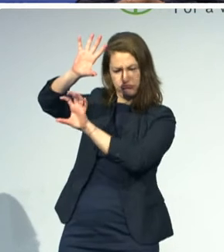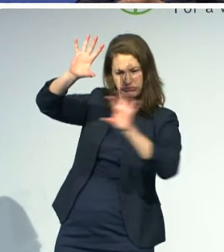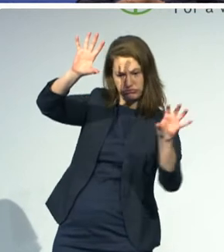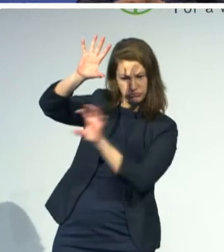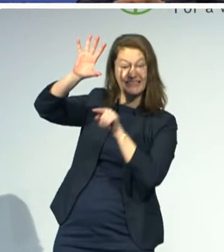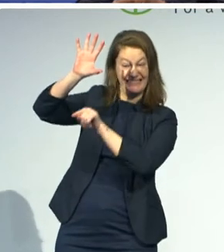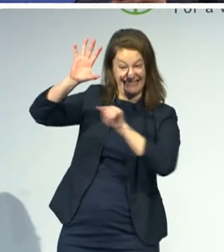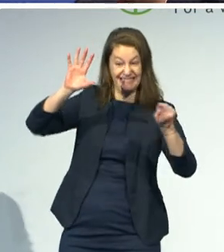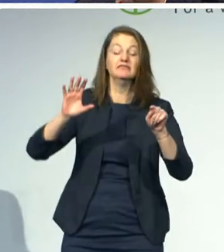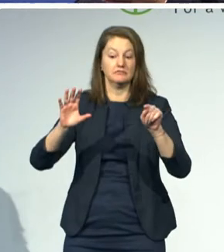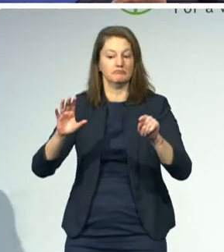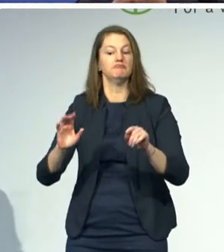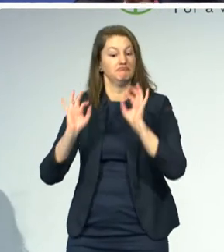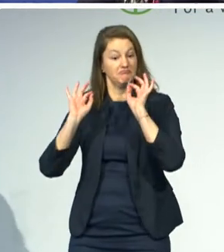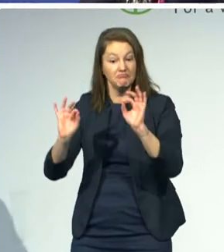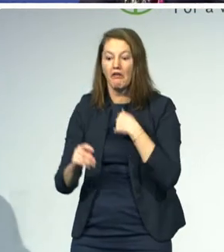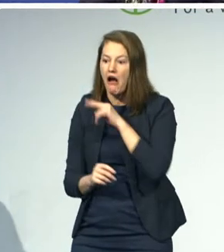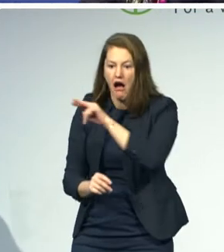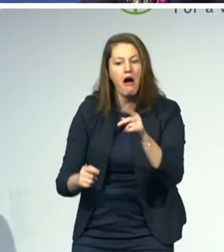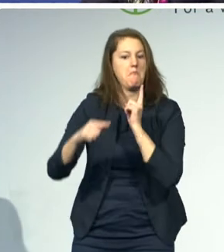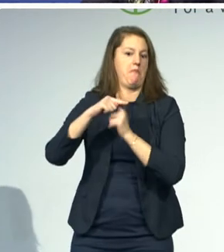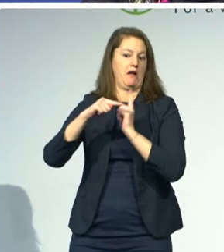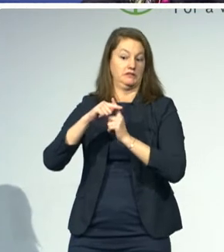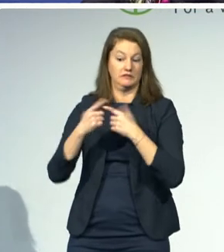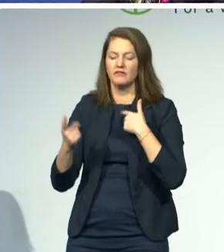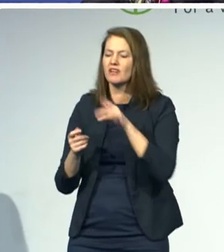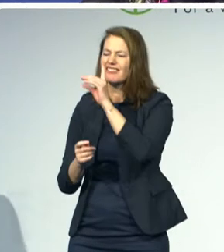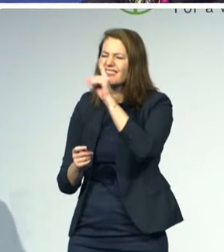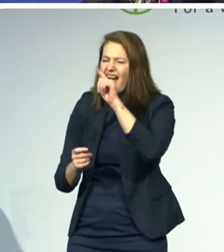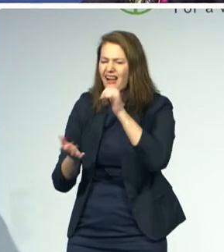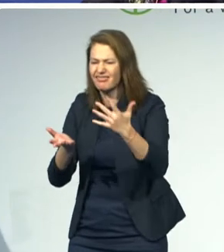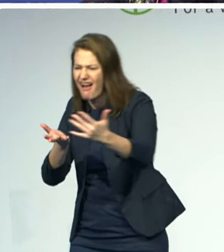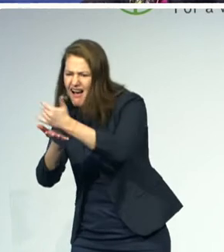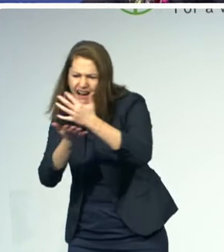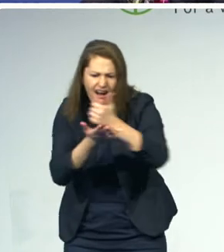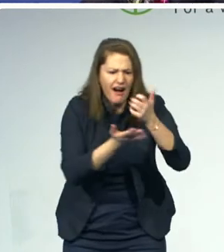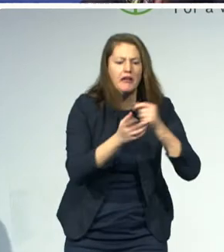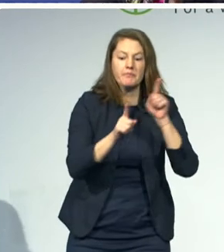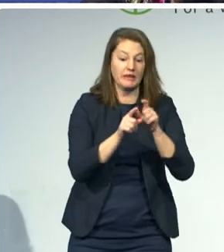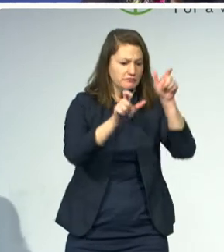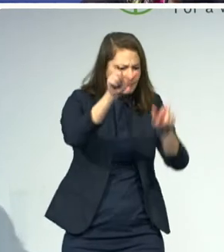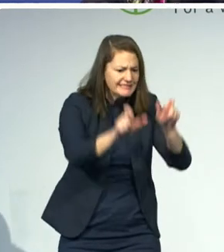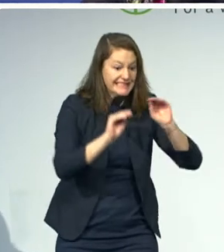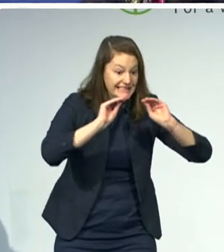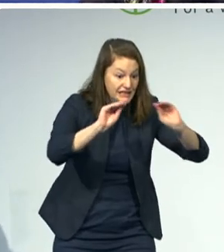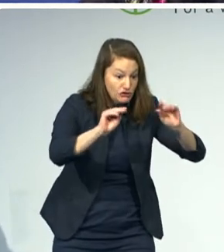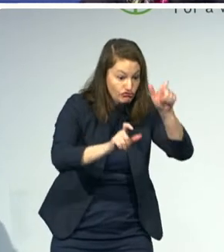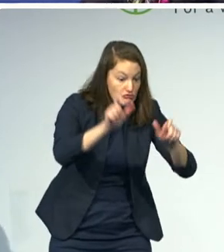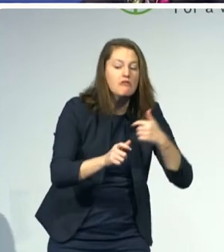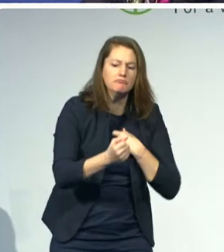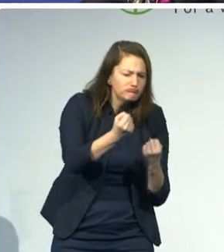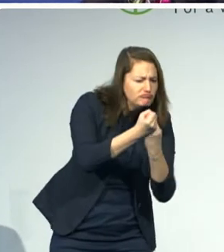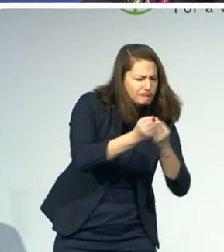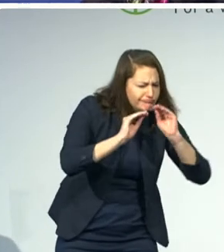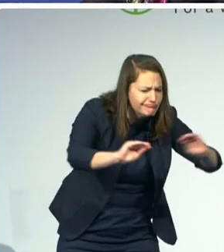teacher training modules that promote more inclusive teaching and learning practices to increasing the